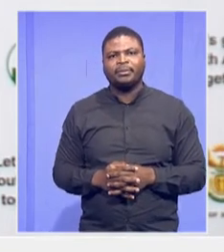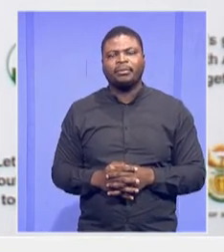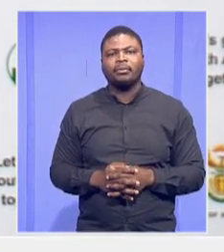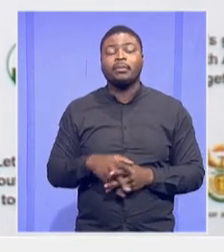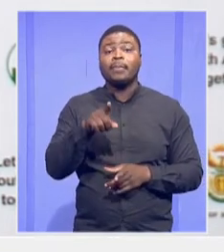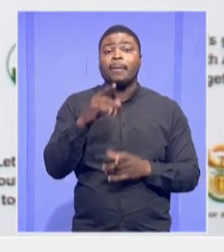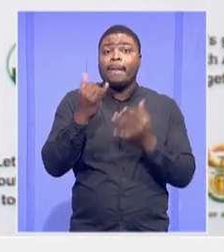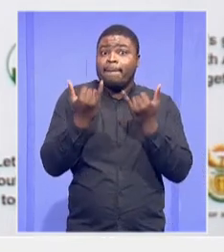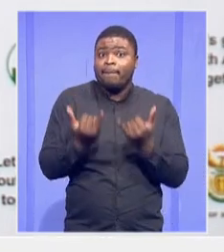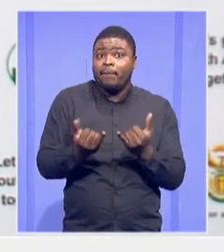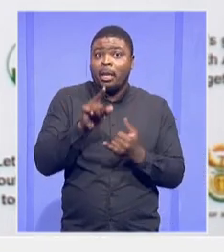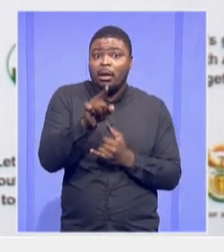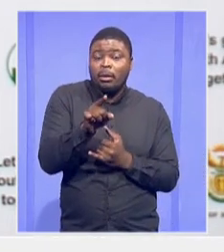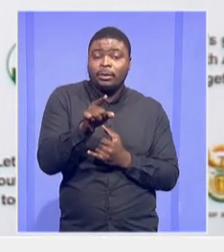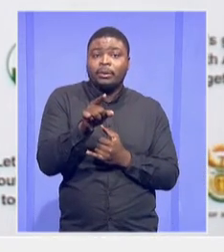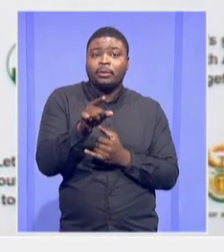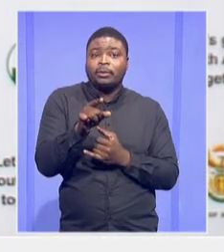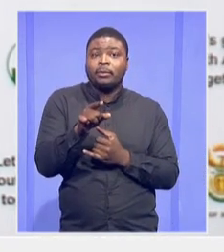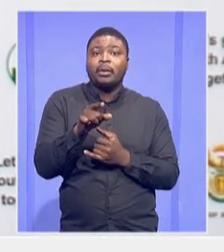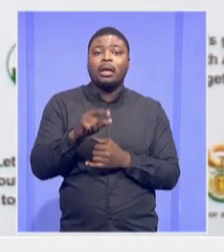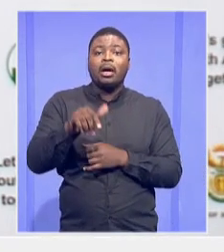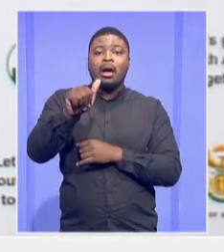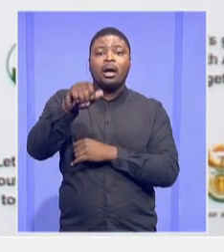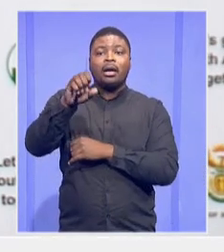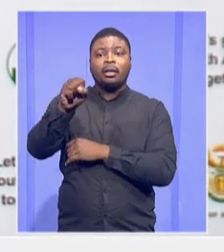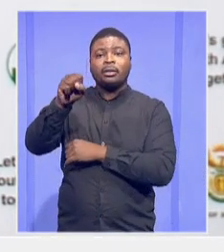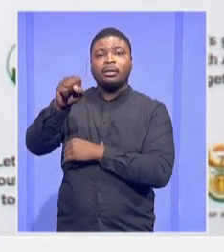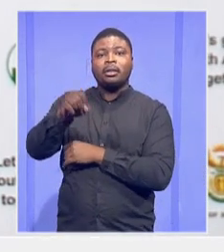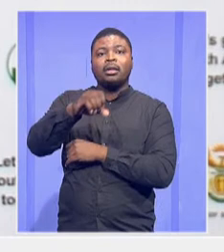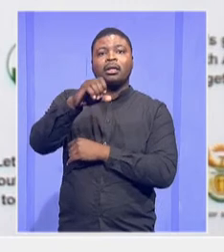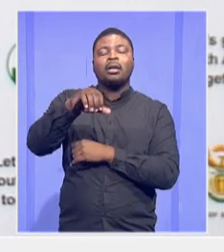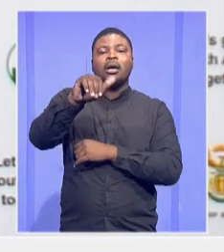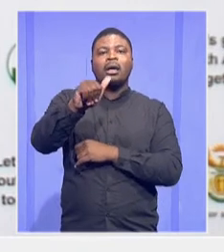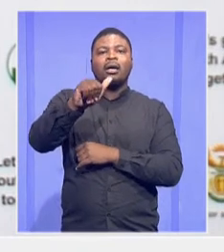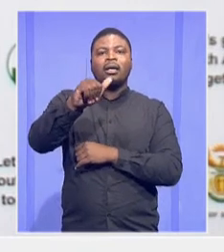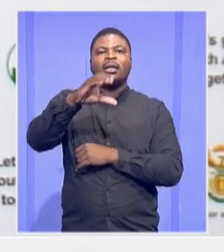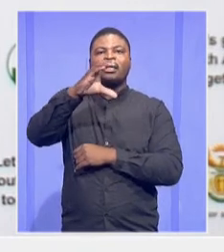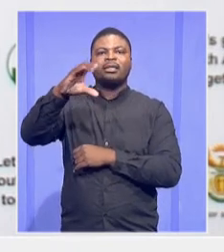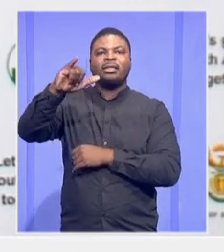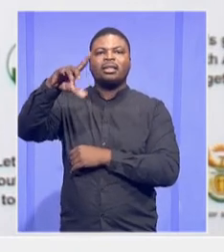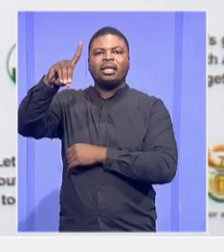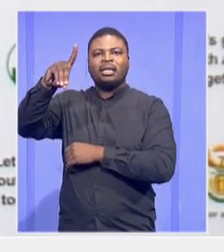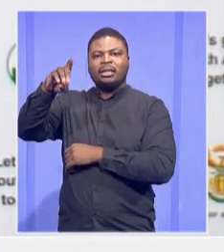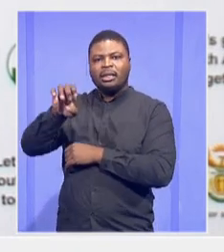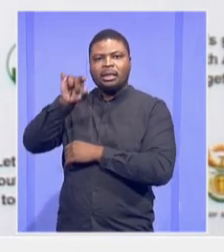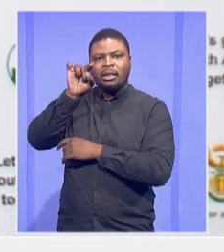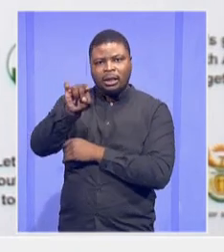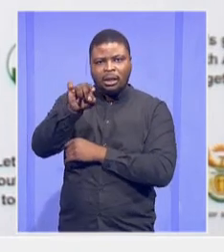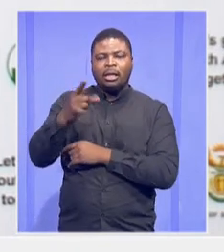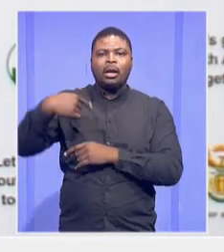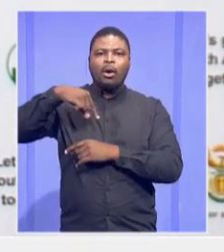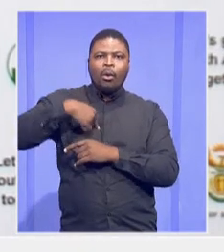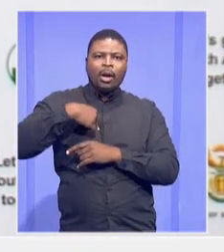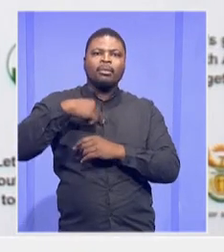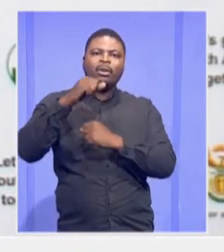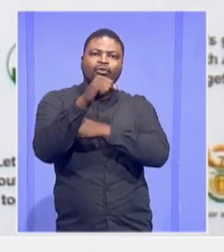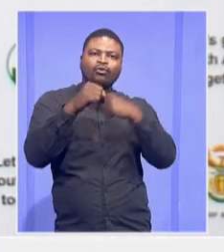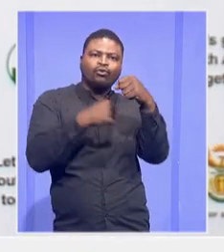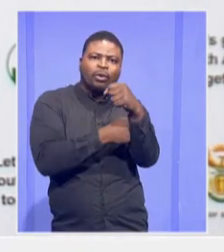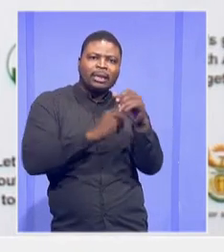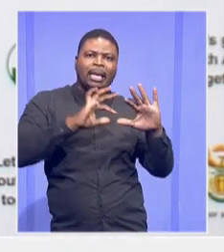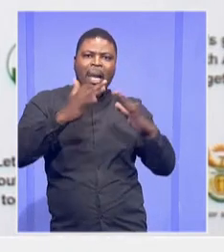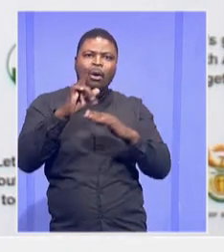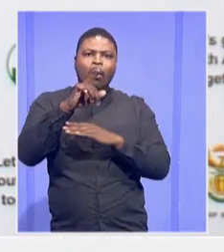Current status of a city per program will give you a breakdown of inappropriate structures, of water